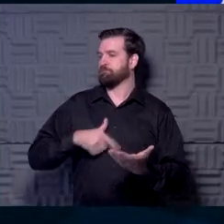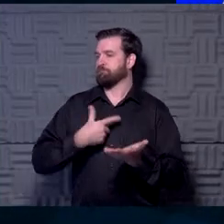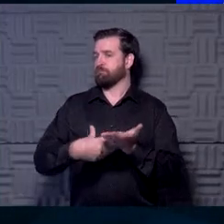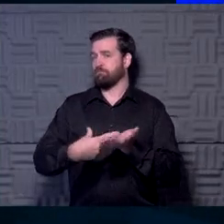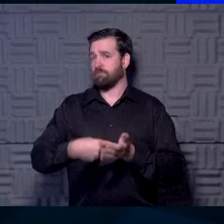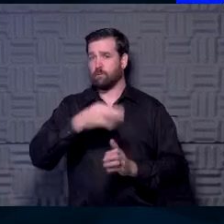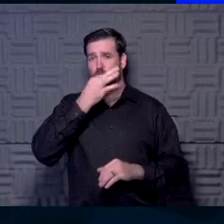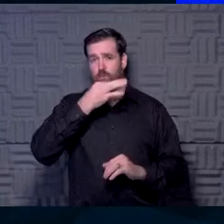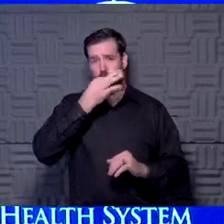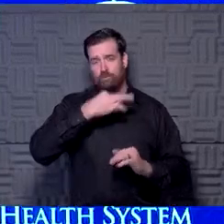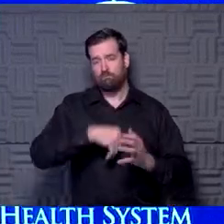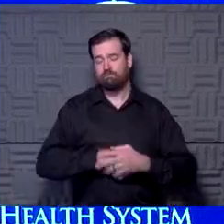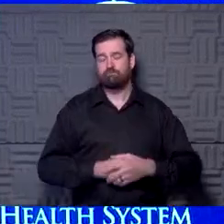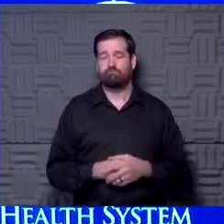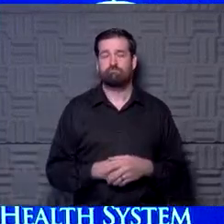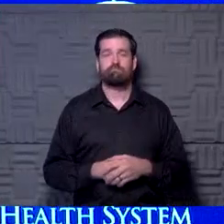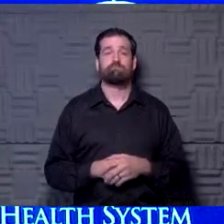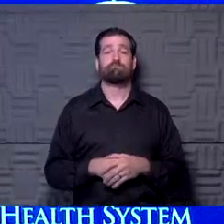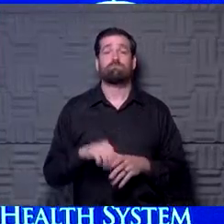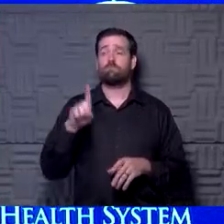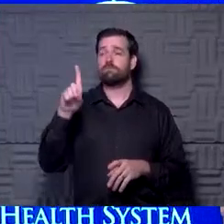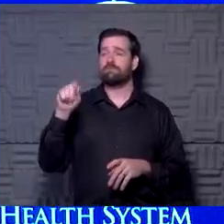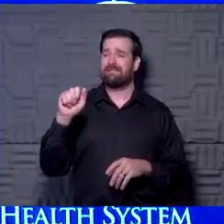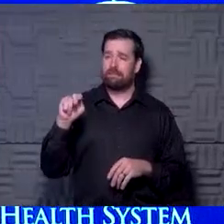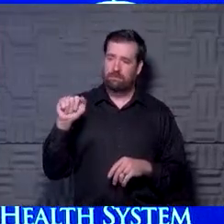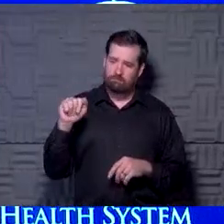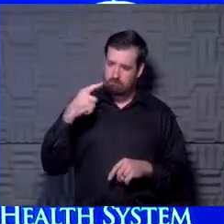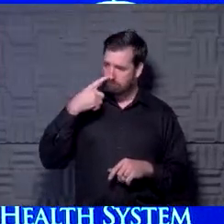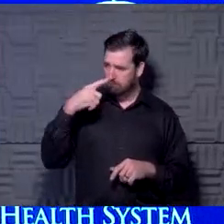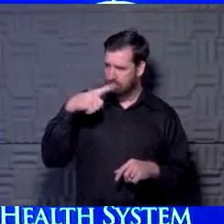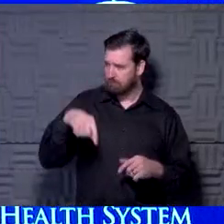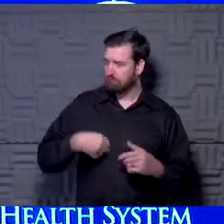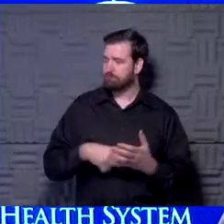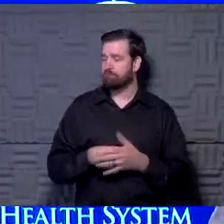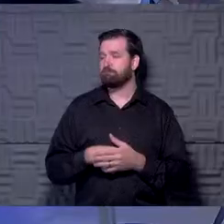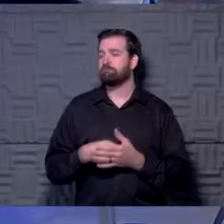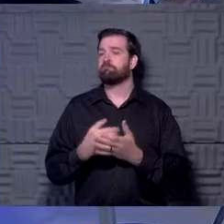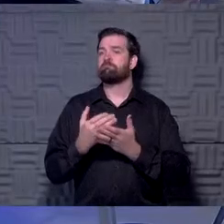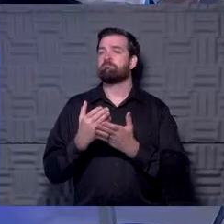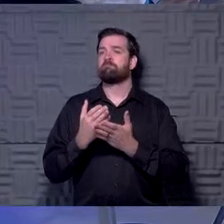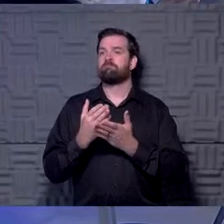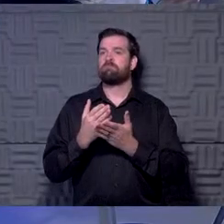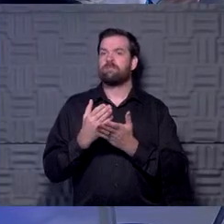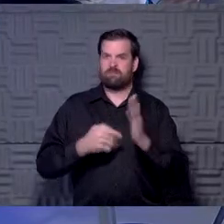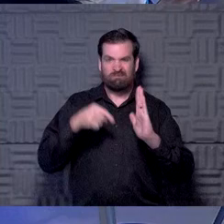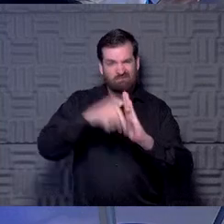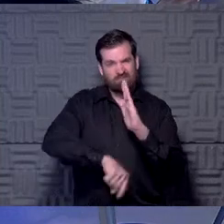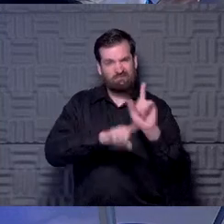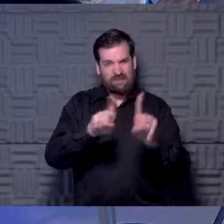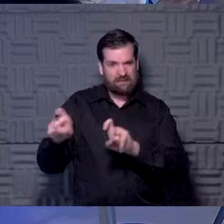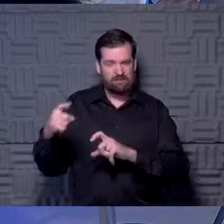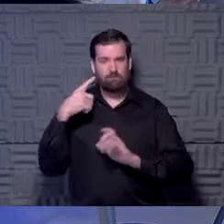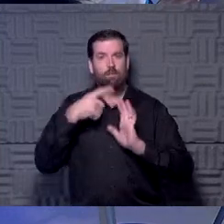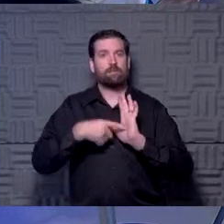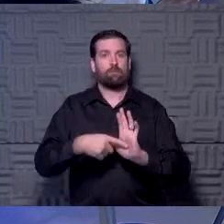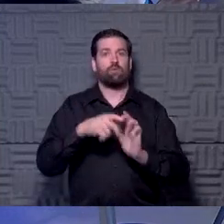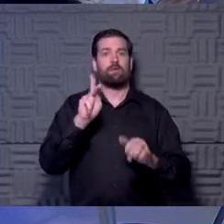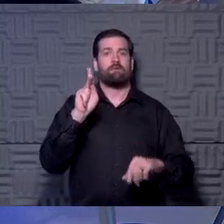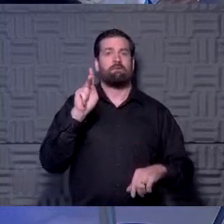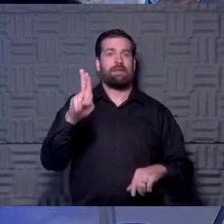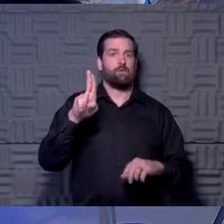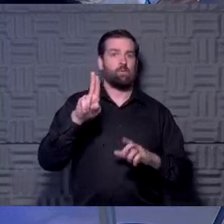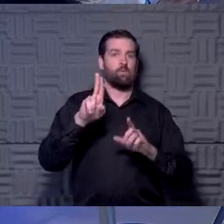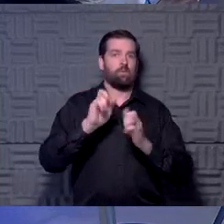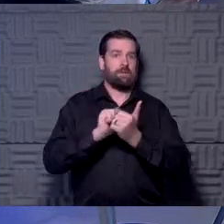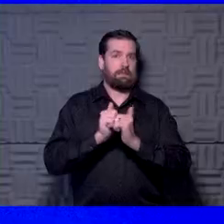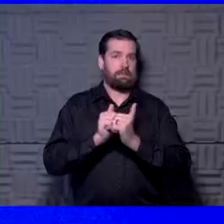just a few minutes. As we do that, Dana, talk to us a moment, just some of the extensive testing that's being done, for example, on KU athletes as they